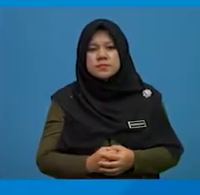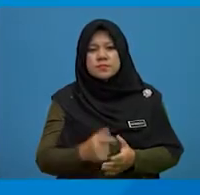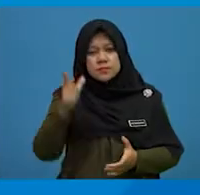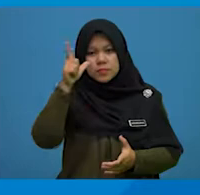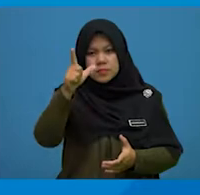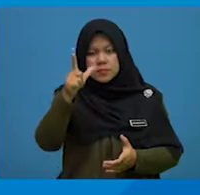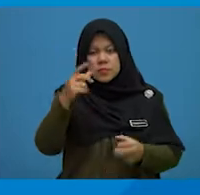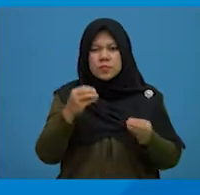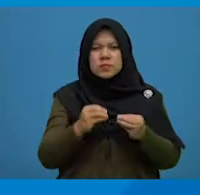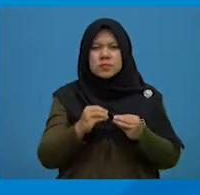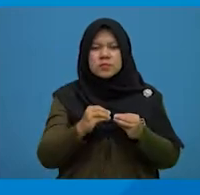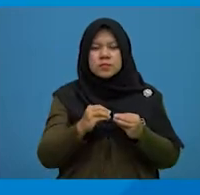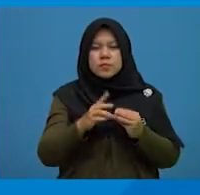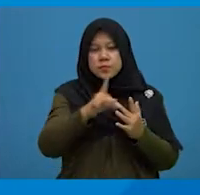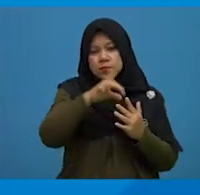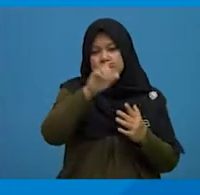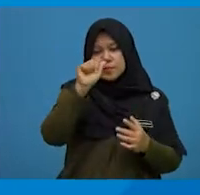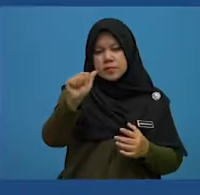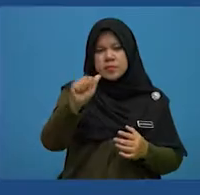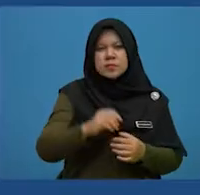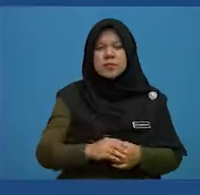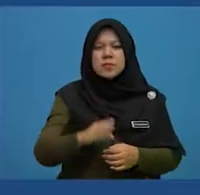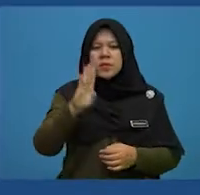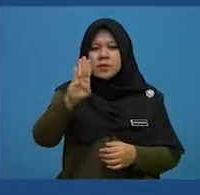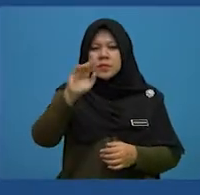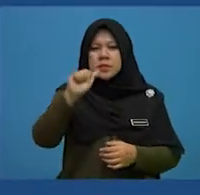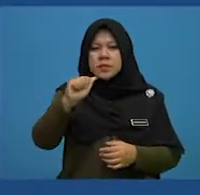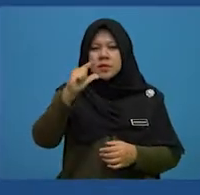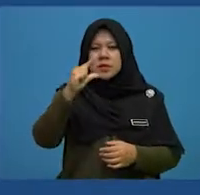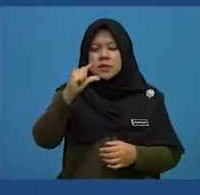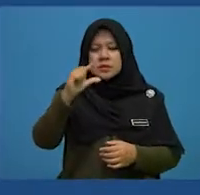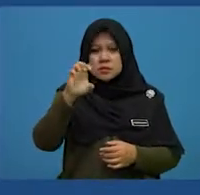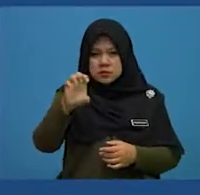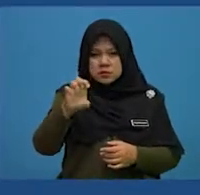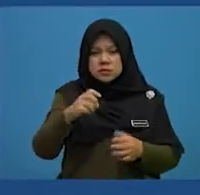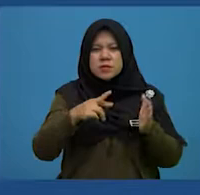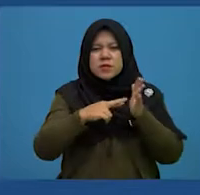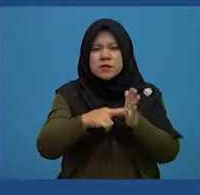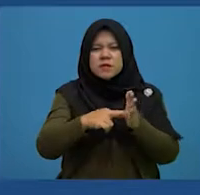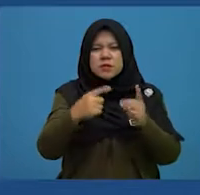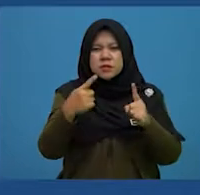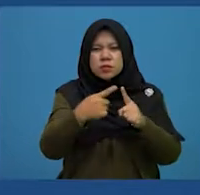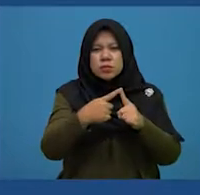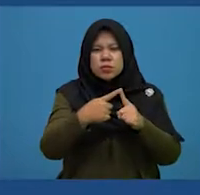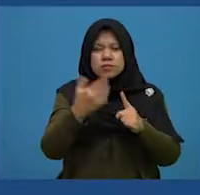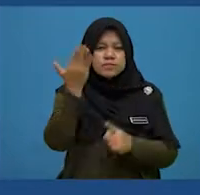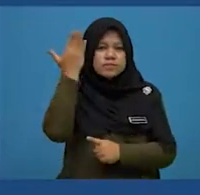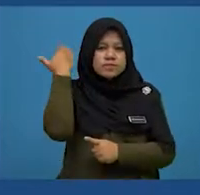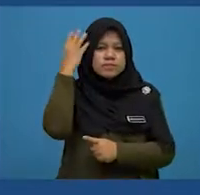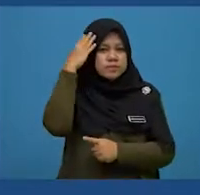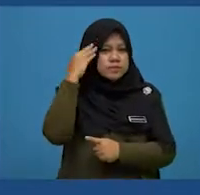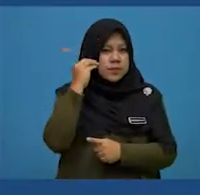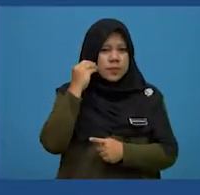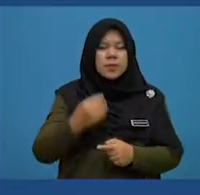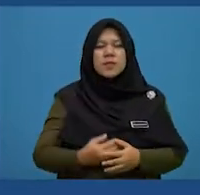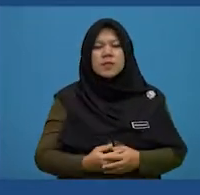Let's look at option A. Baggage line eight refers to, previous experiences.